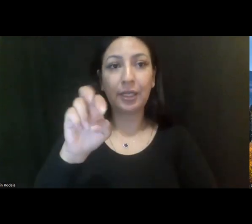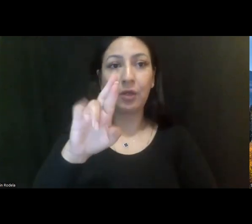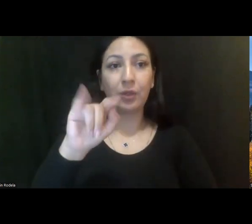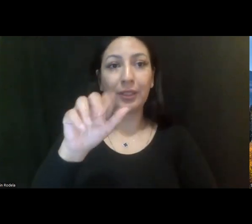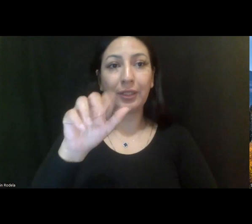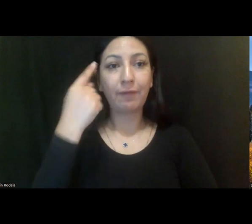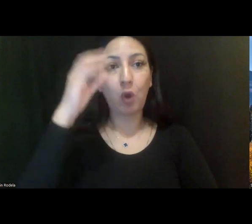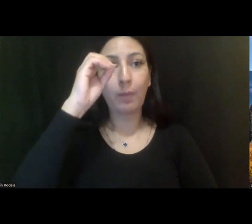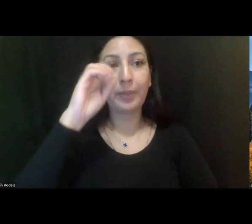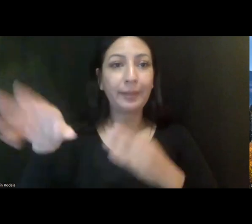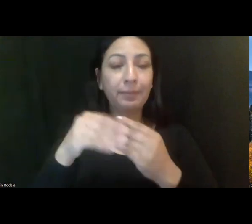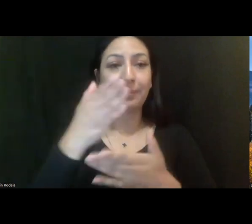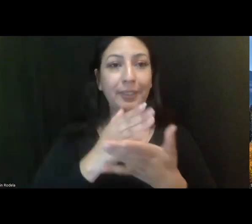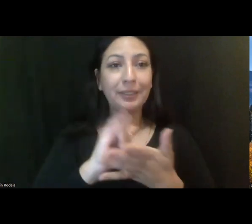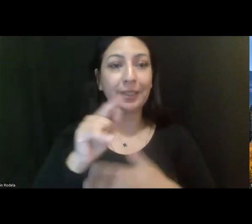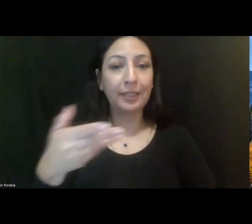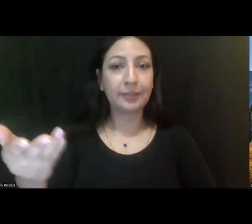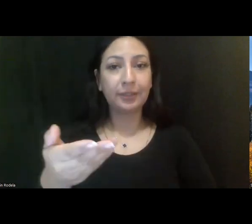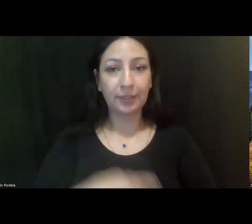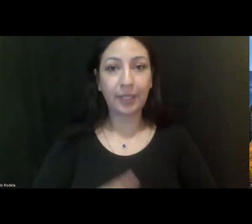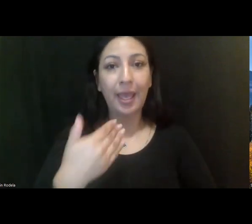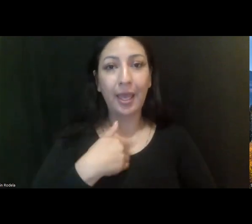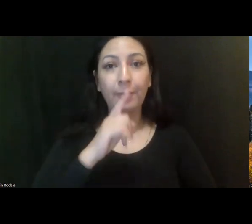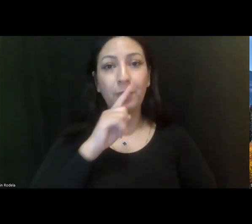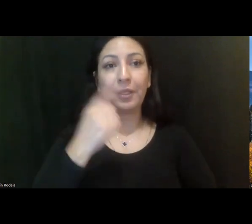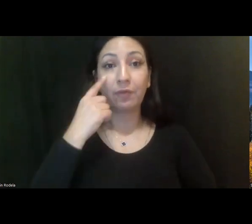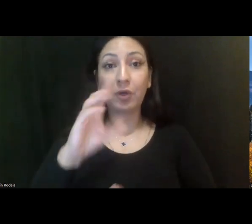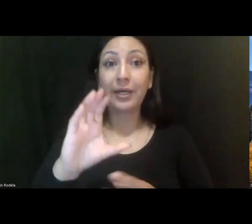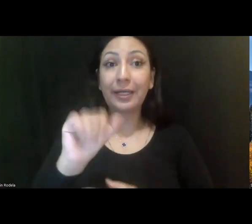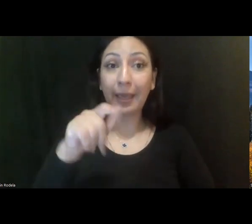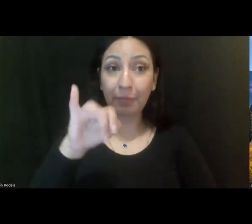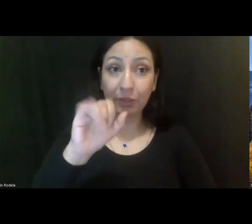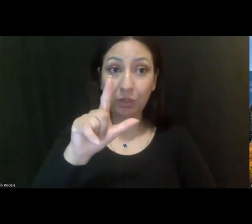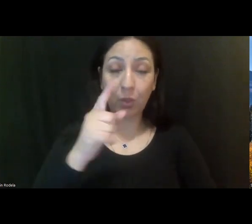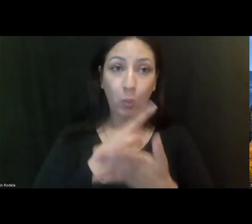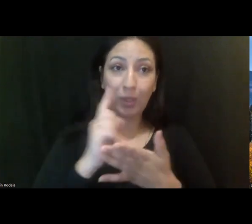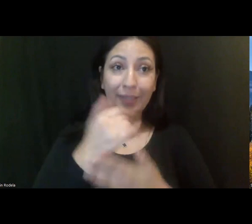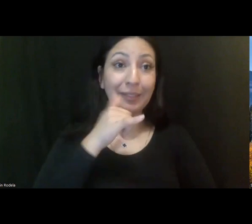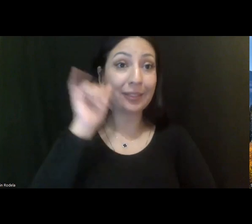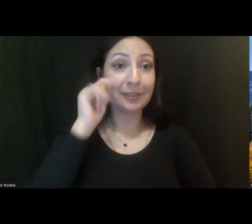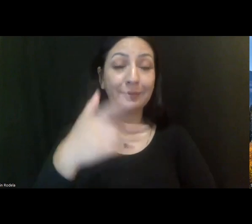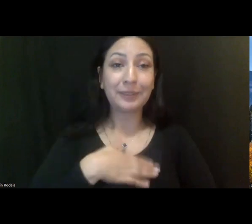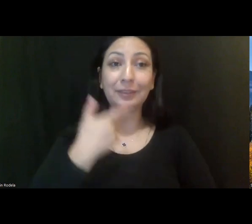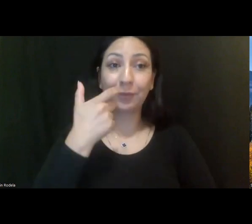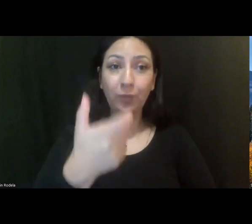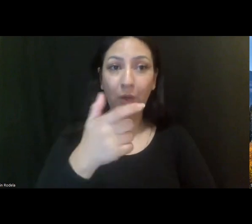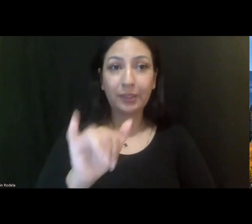opinion piece that she had in Capital Weekly yesterday and make sure everybody gets to see that.